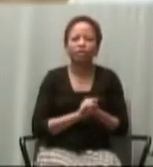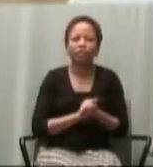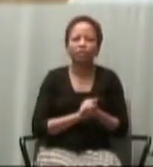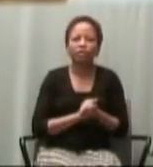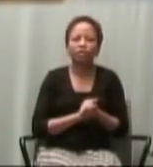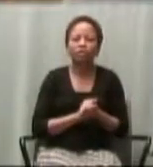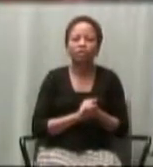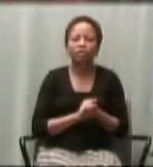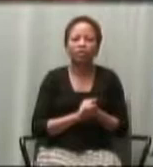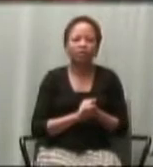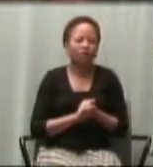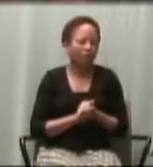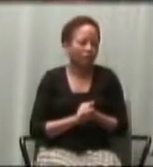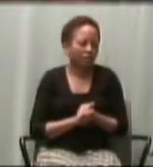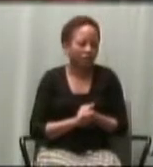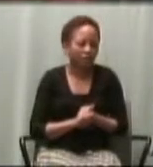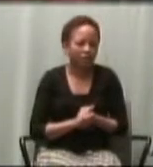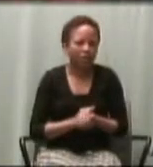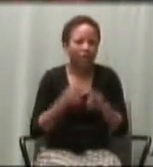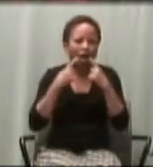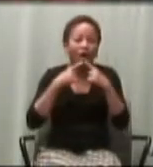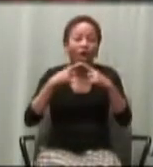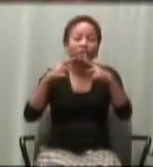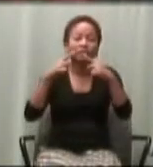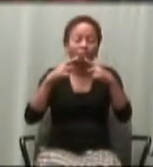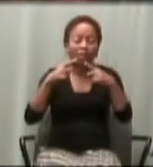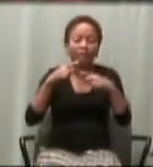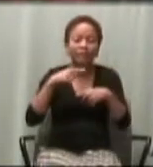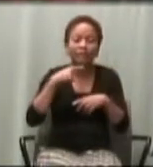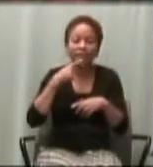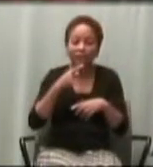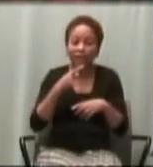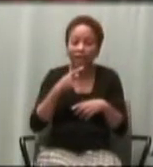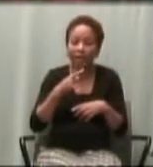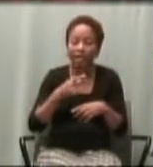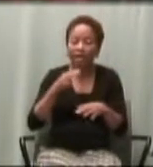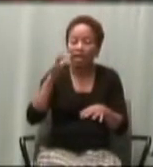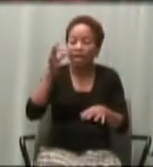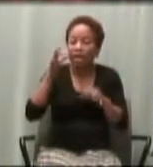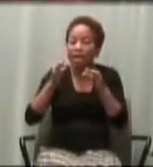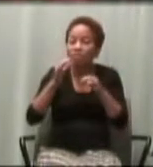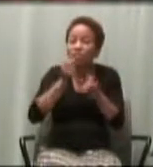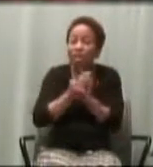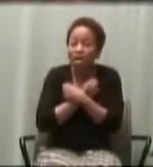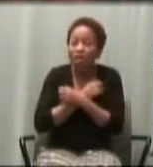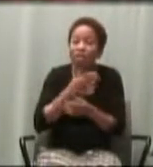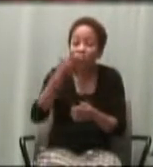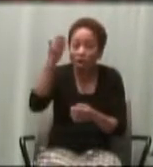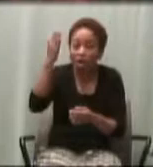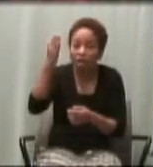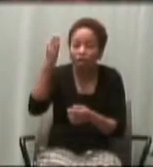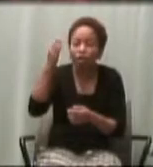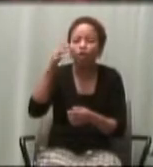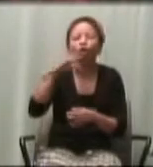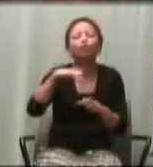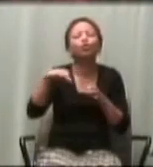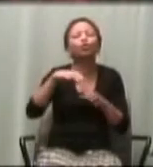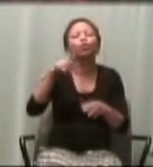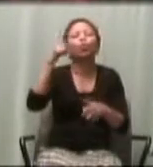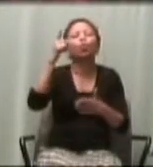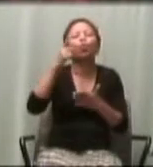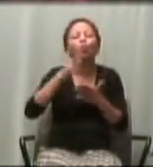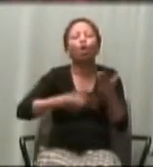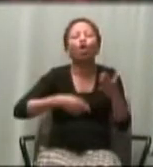if we love God we do what he commands us to. And this is what loving God